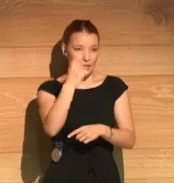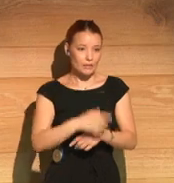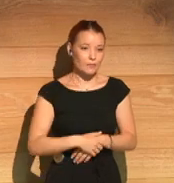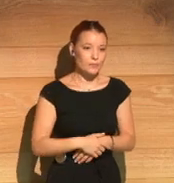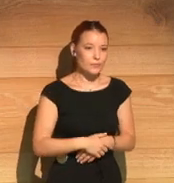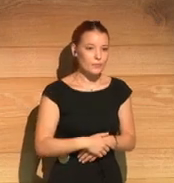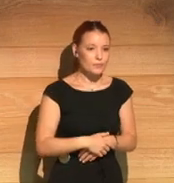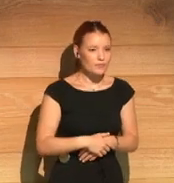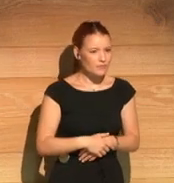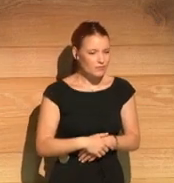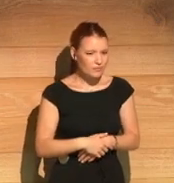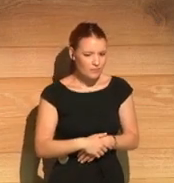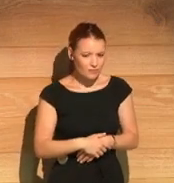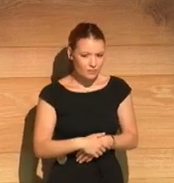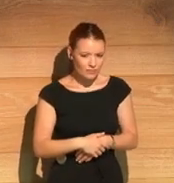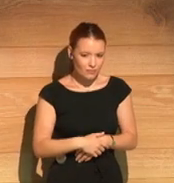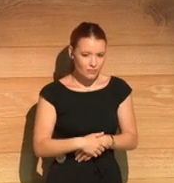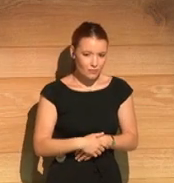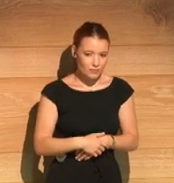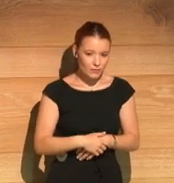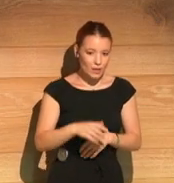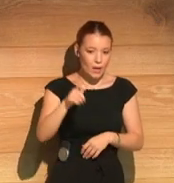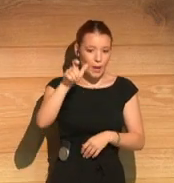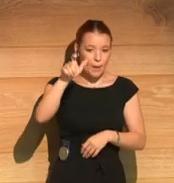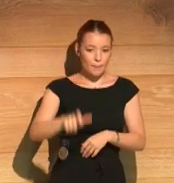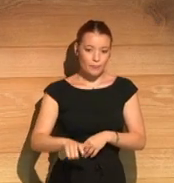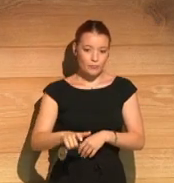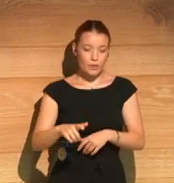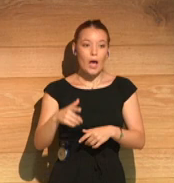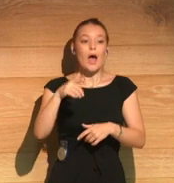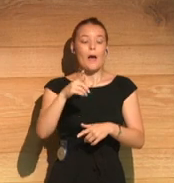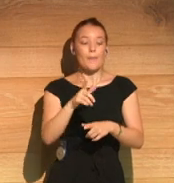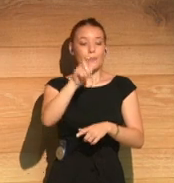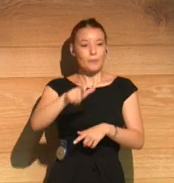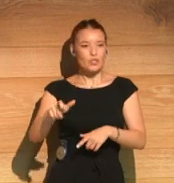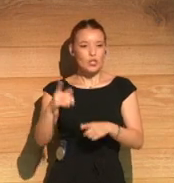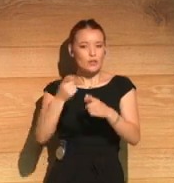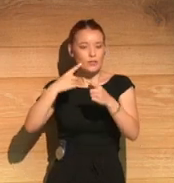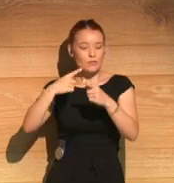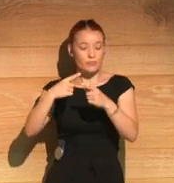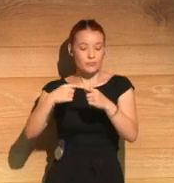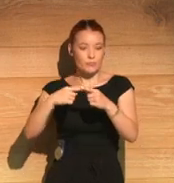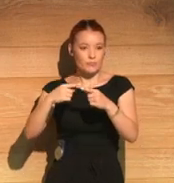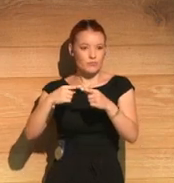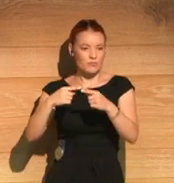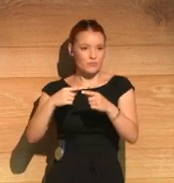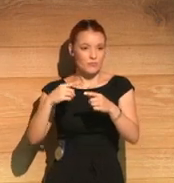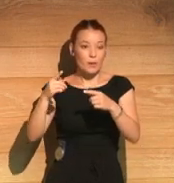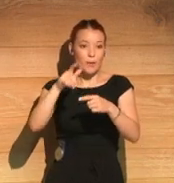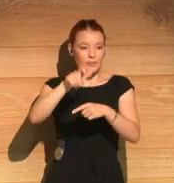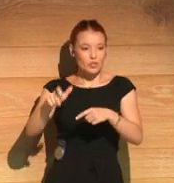Have a lot of people written to you about Cyril? Yes, I've had a lot of letters